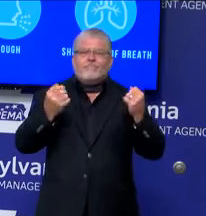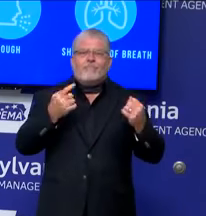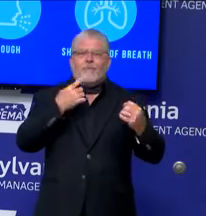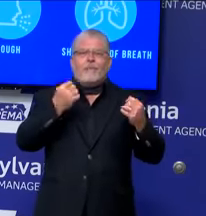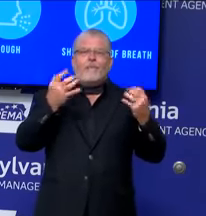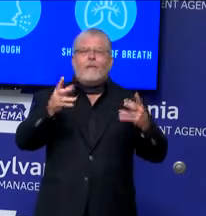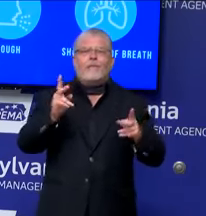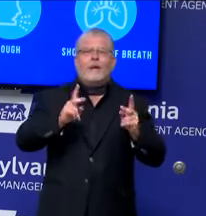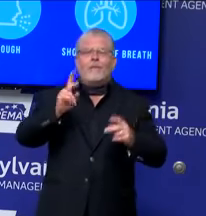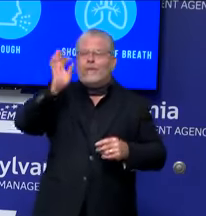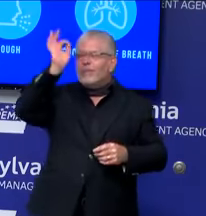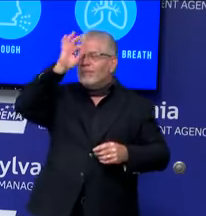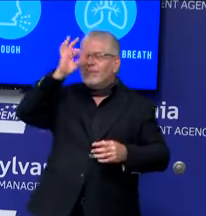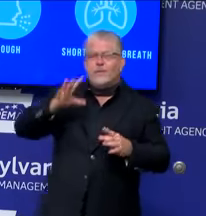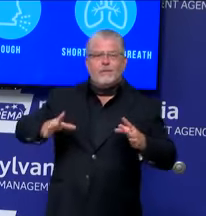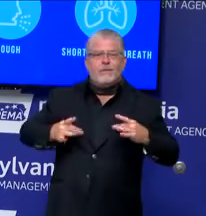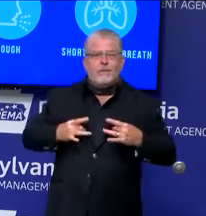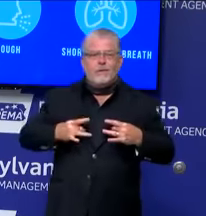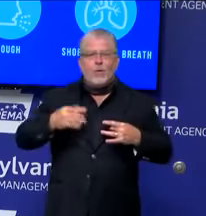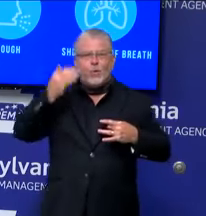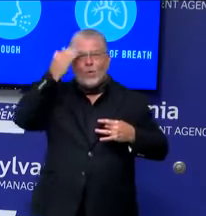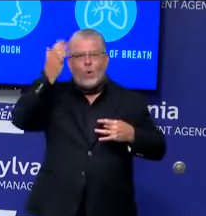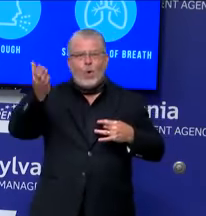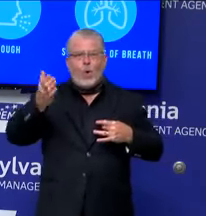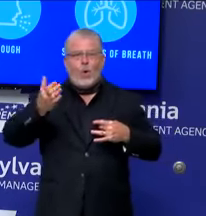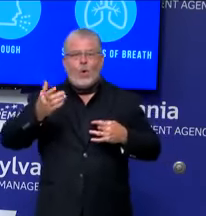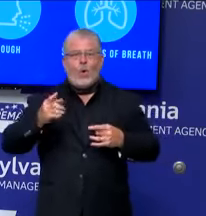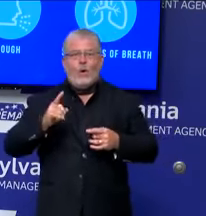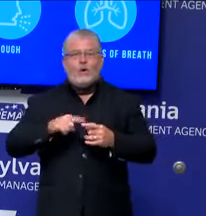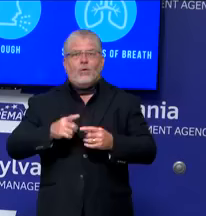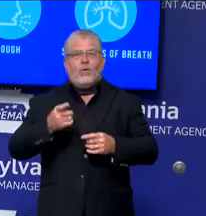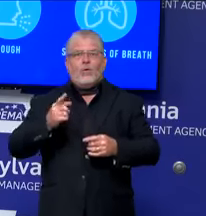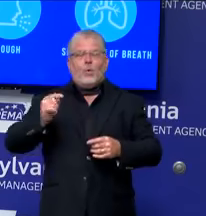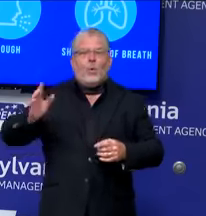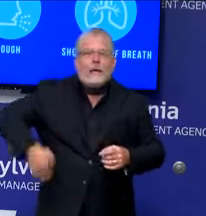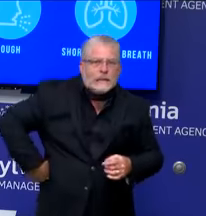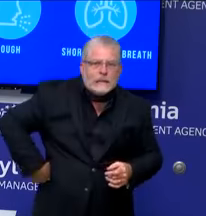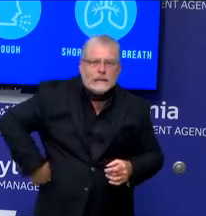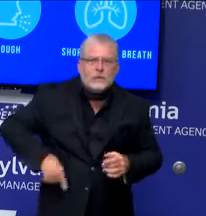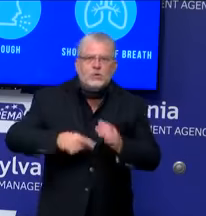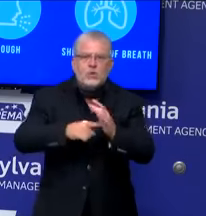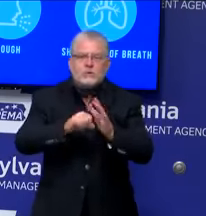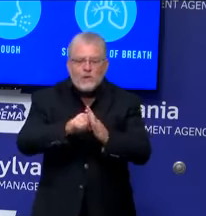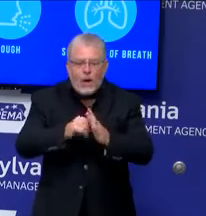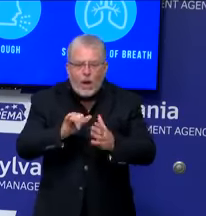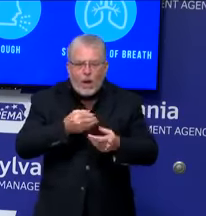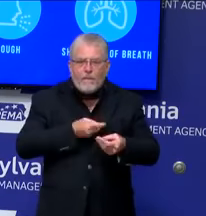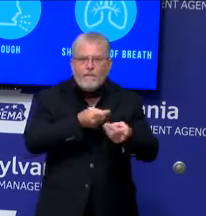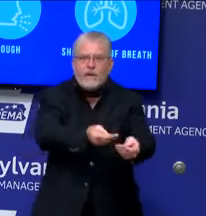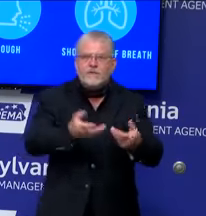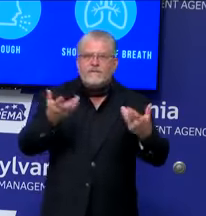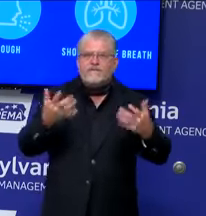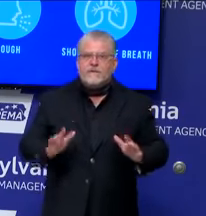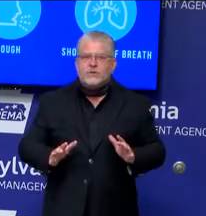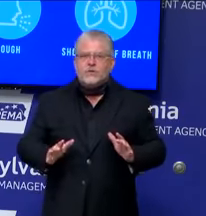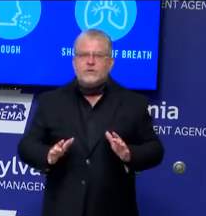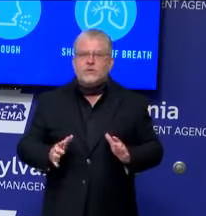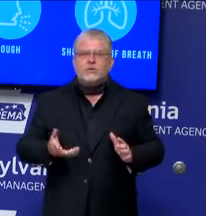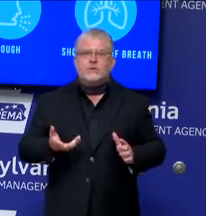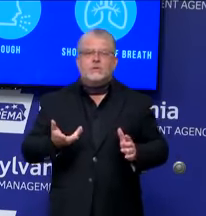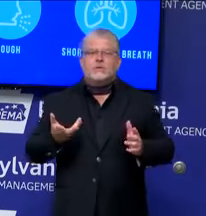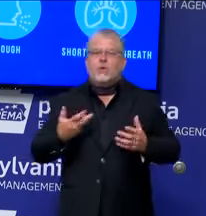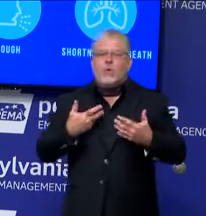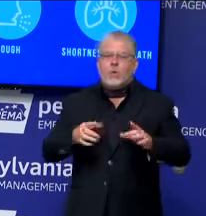we have to be just so careful about visitors entering because we don't want to introduce COVID-19 into the